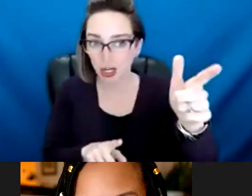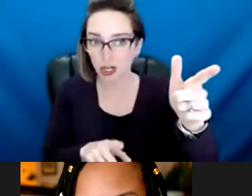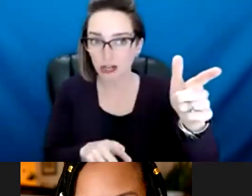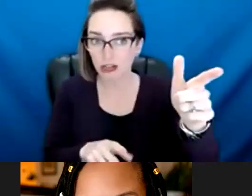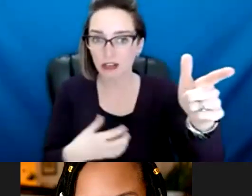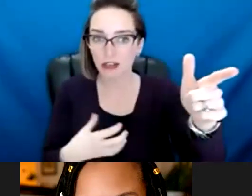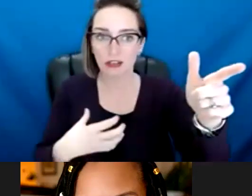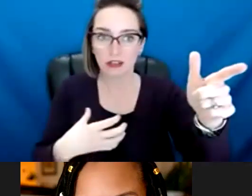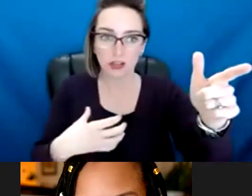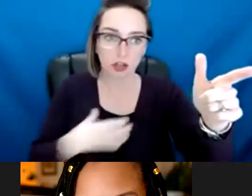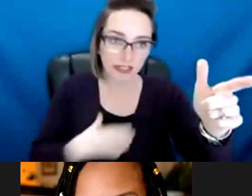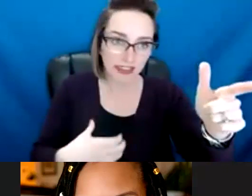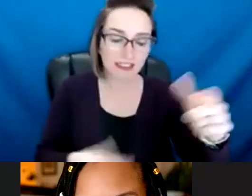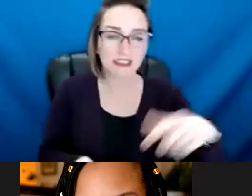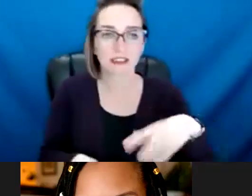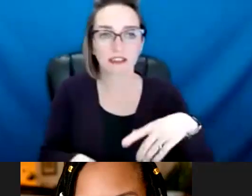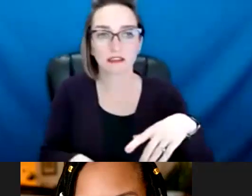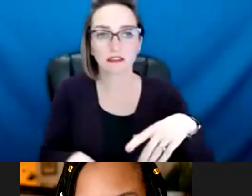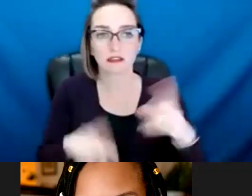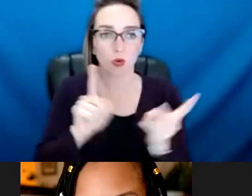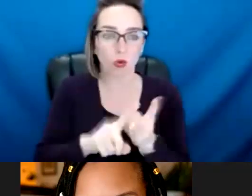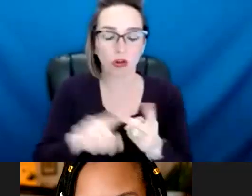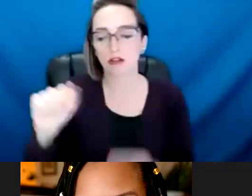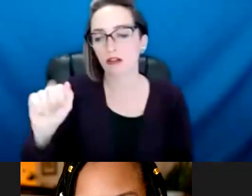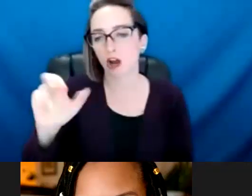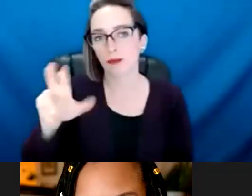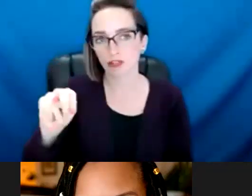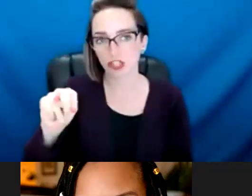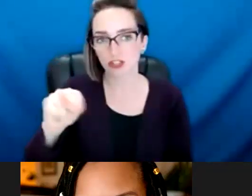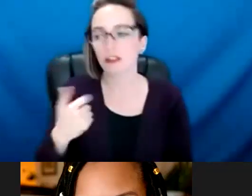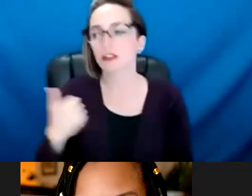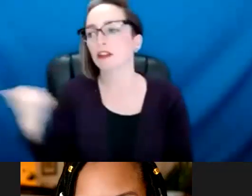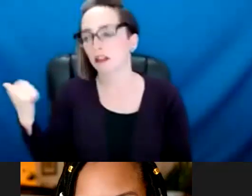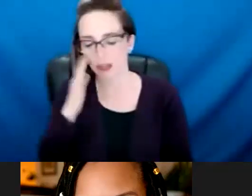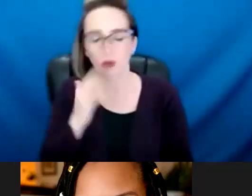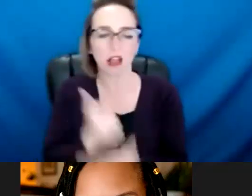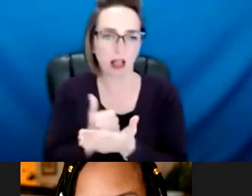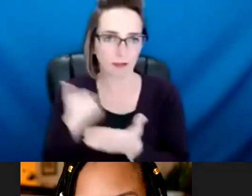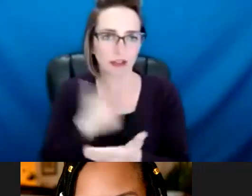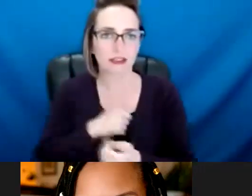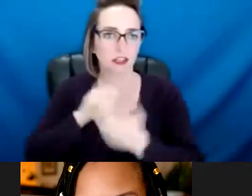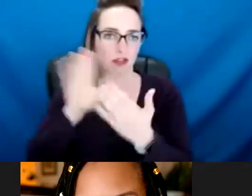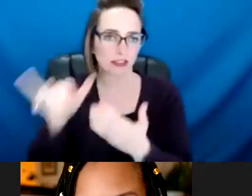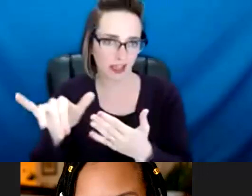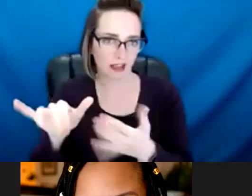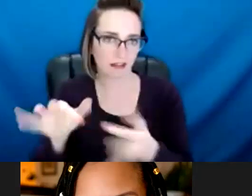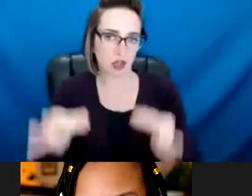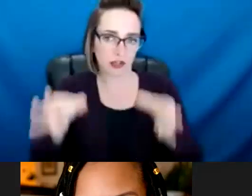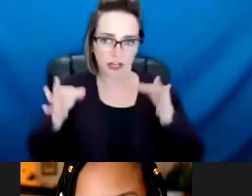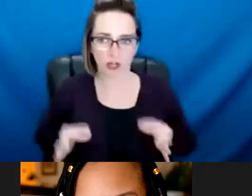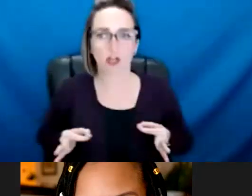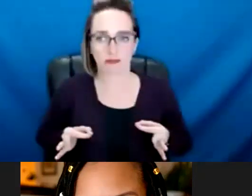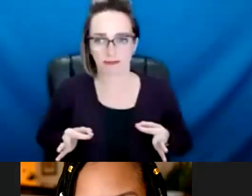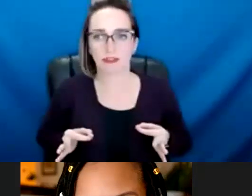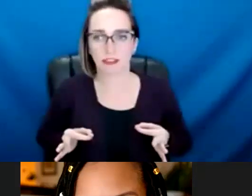arbitration, uh, will be addressed, uh, by, uh, with the assistance of the city attorney's office, um, as they deal with a lot of